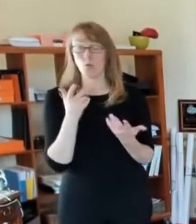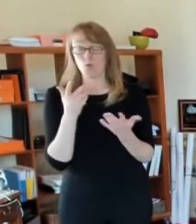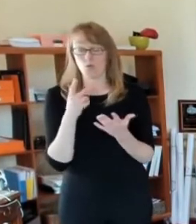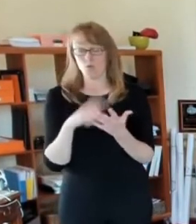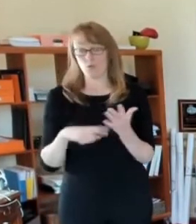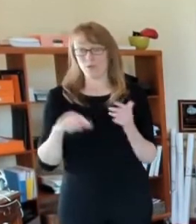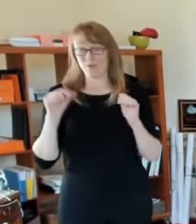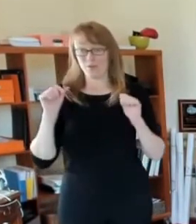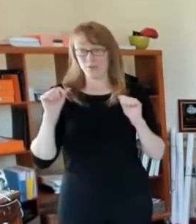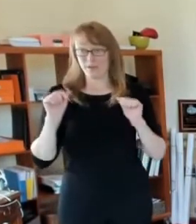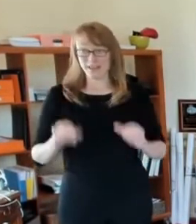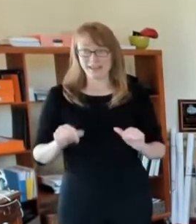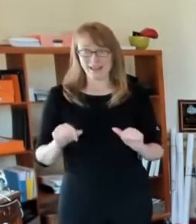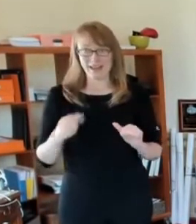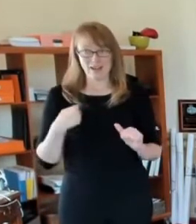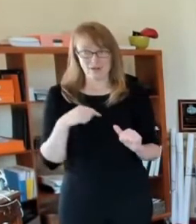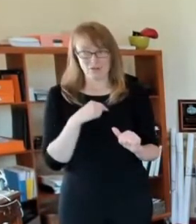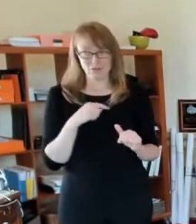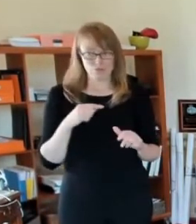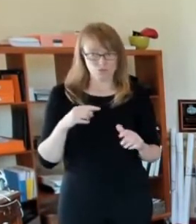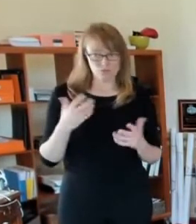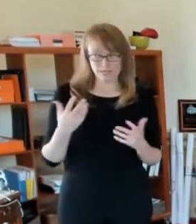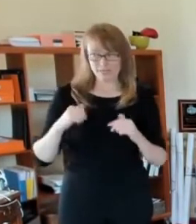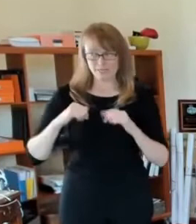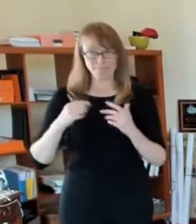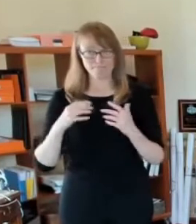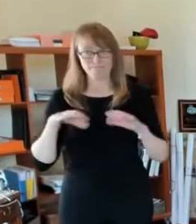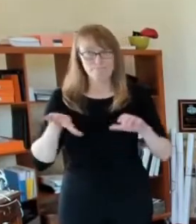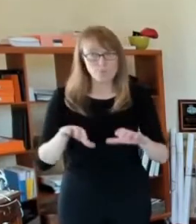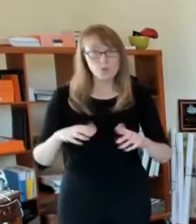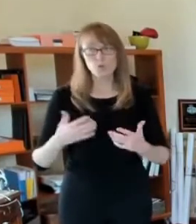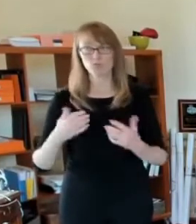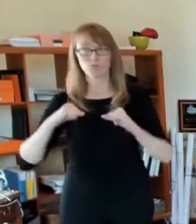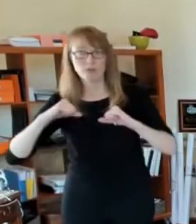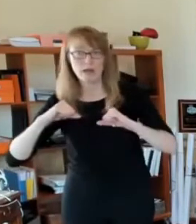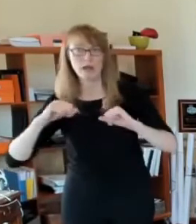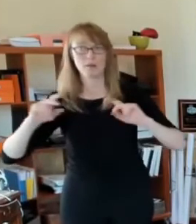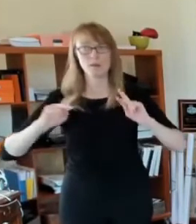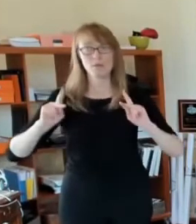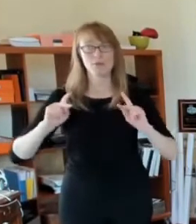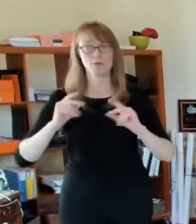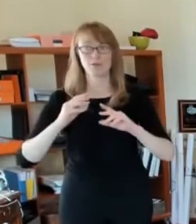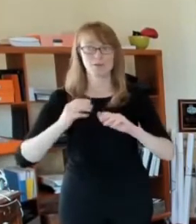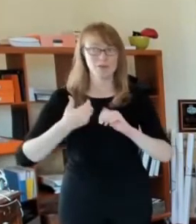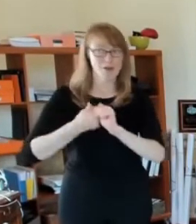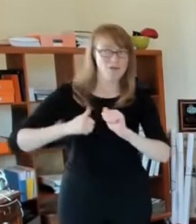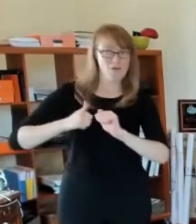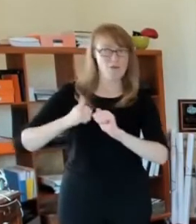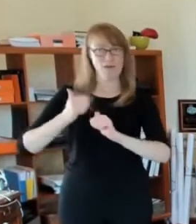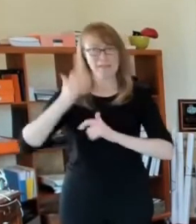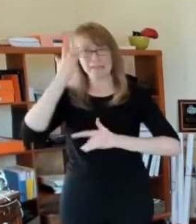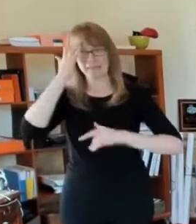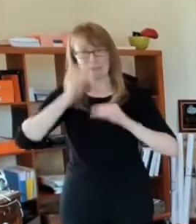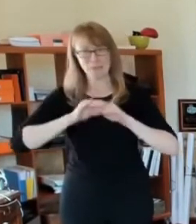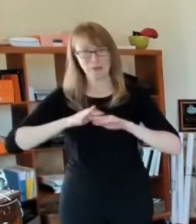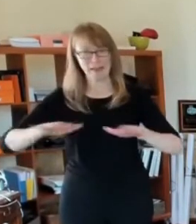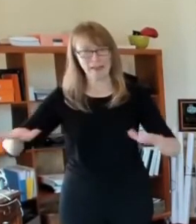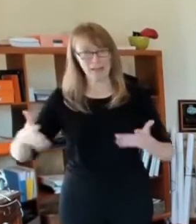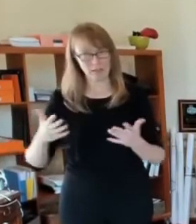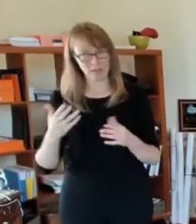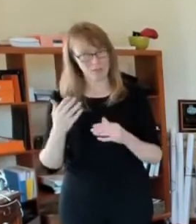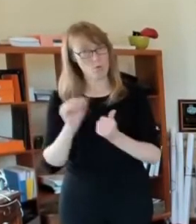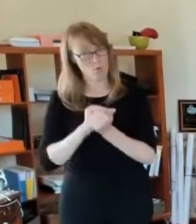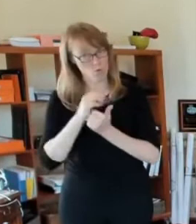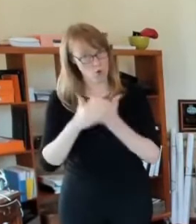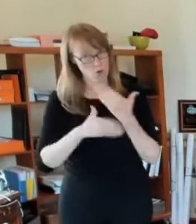virus from spreading even more. And we see what's happening across the country. Um, and even in some parts of our own state